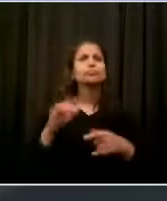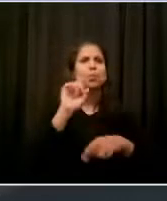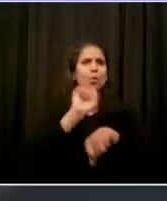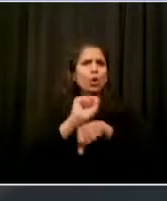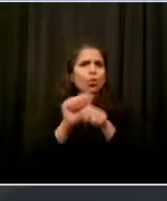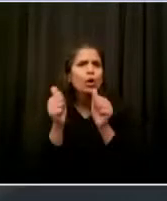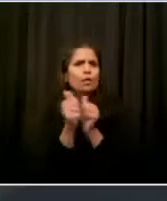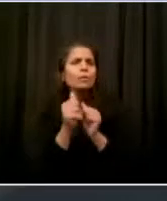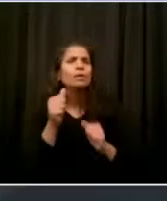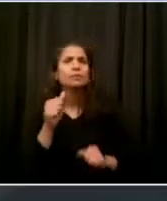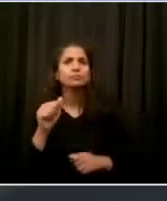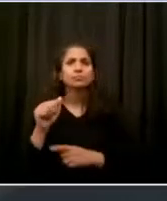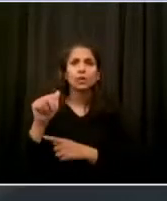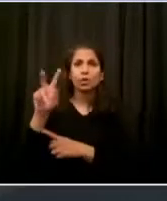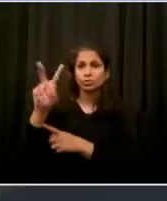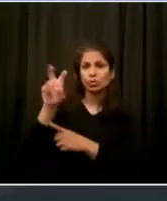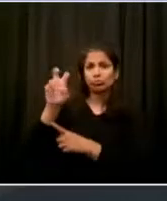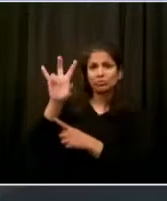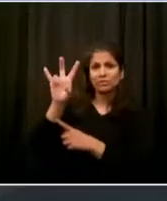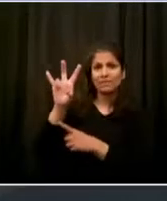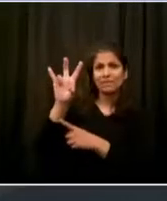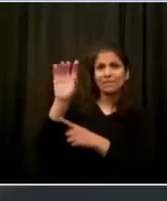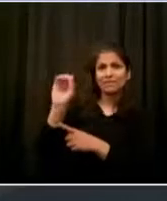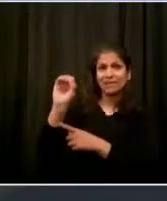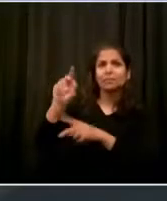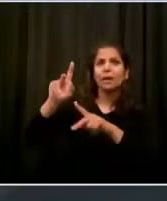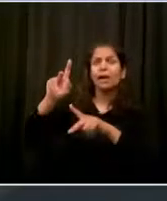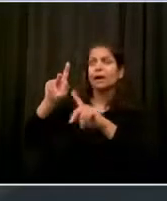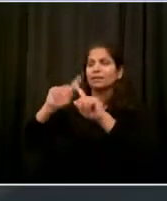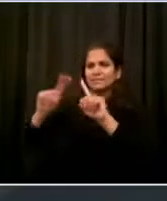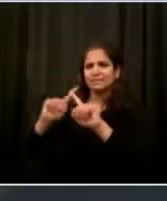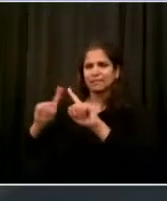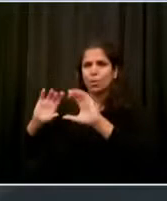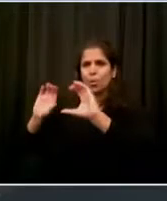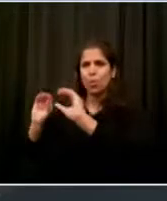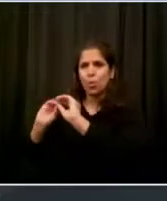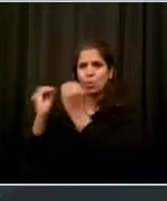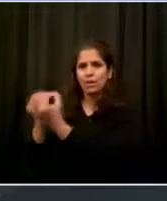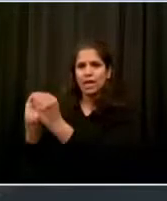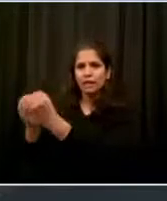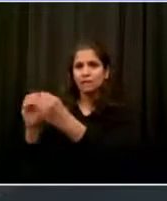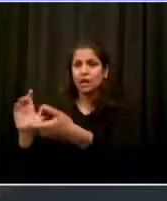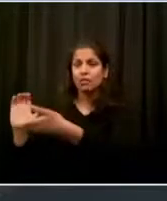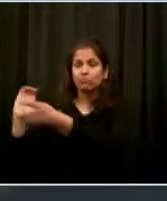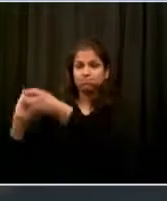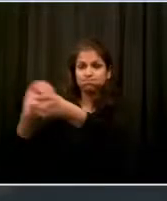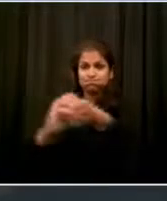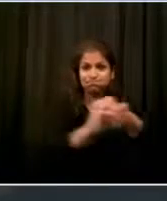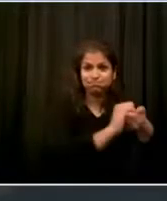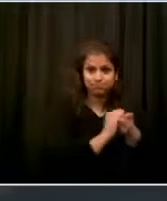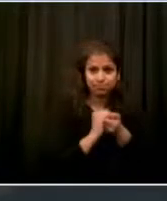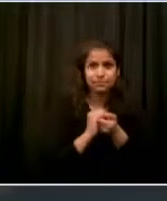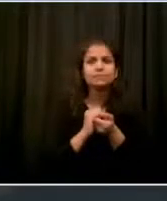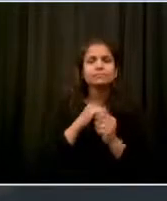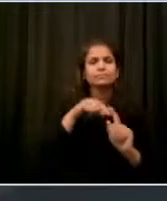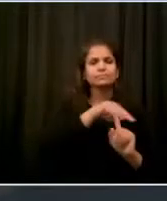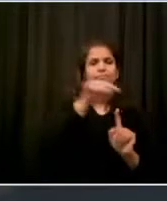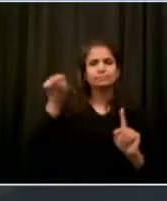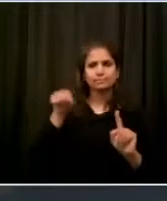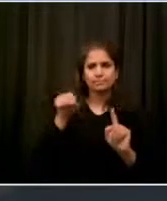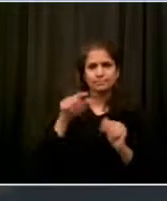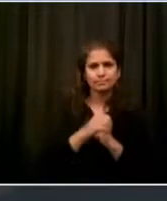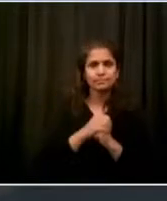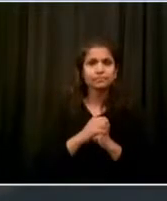organizations. By the end of this year, we will reach 10,000 more residents with mental health